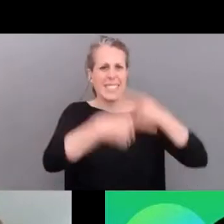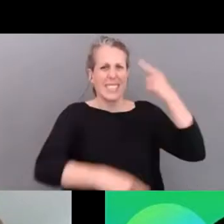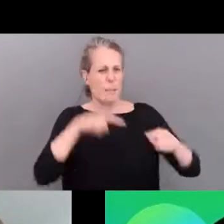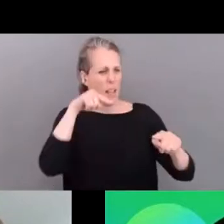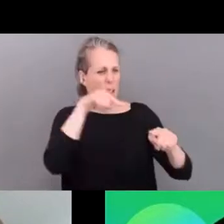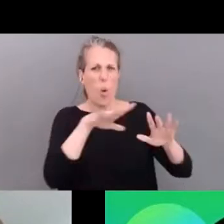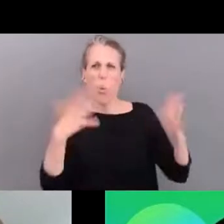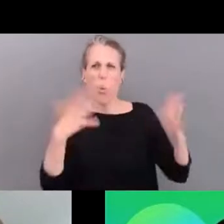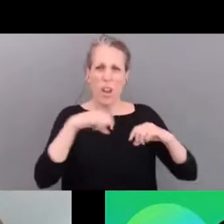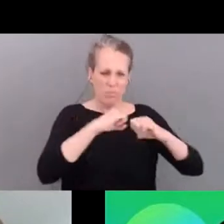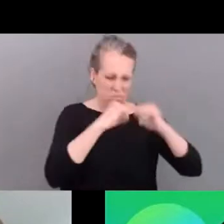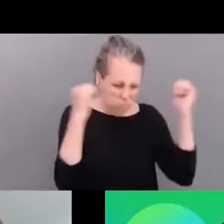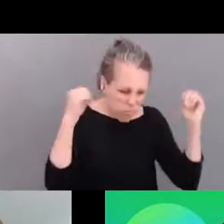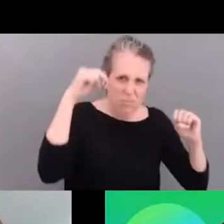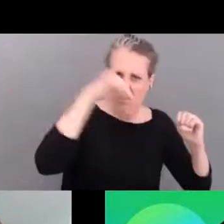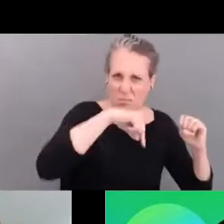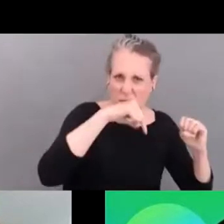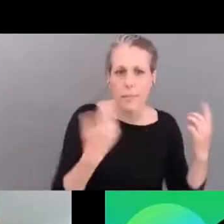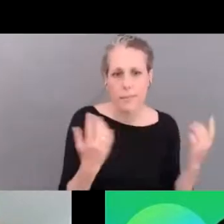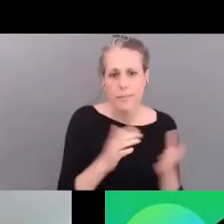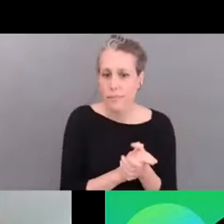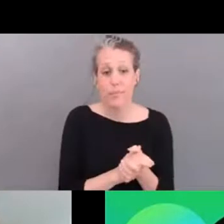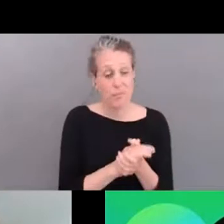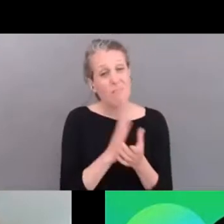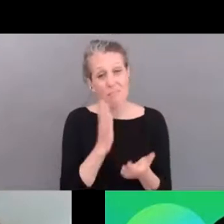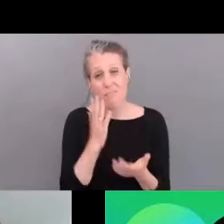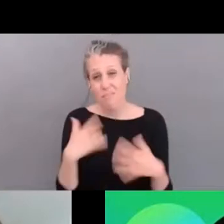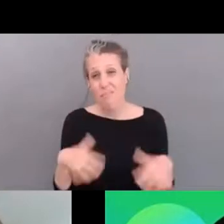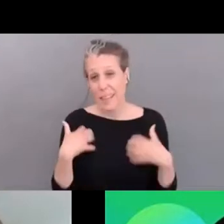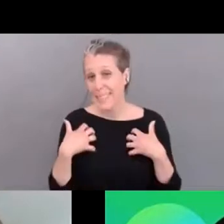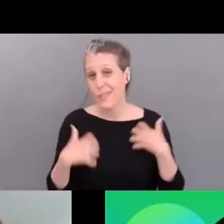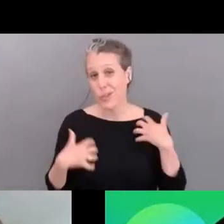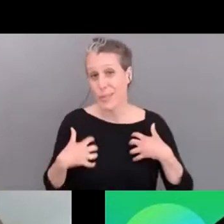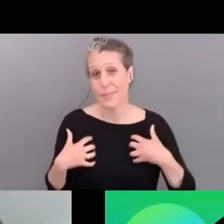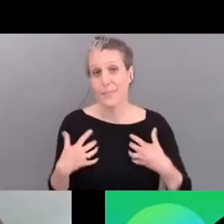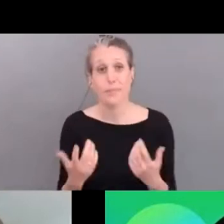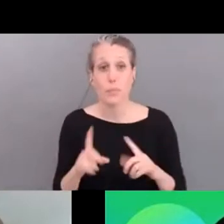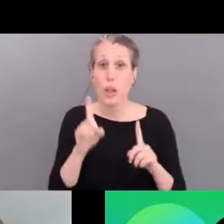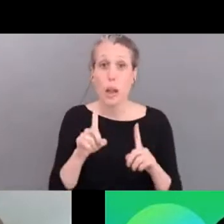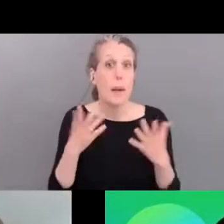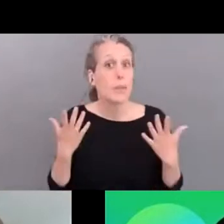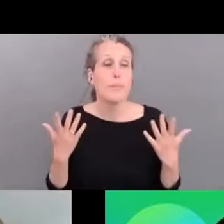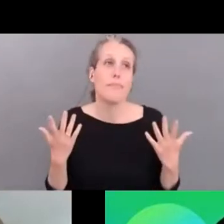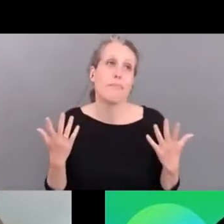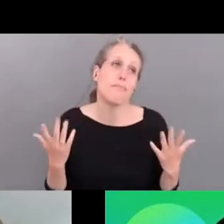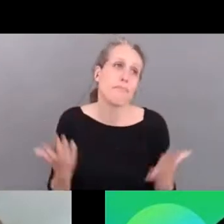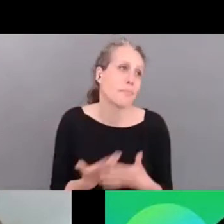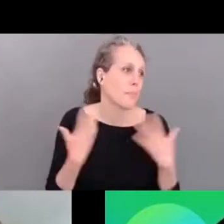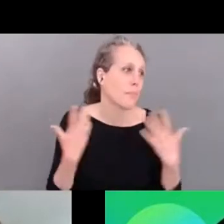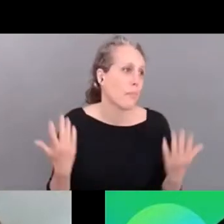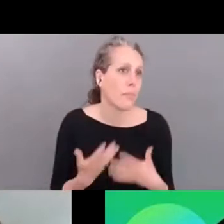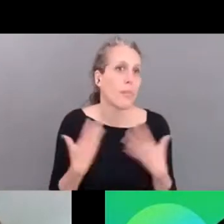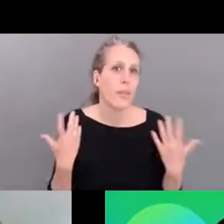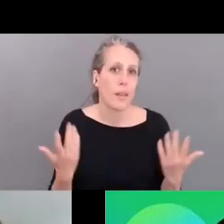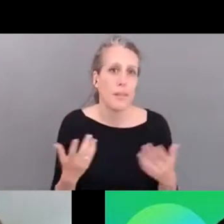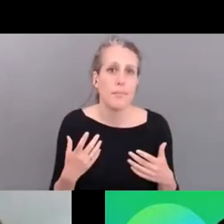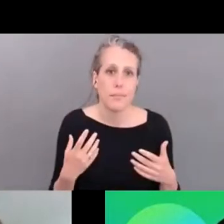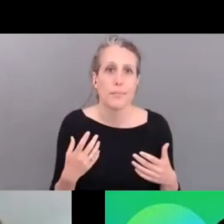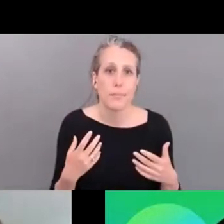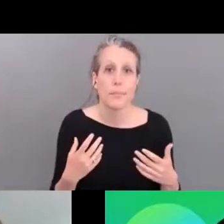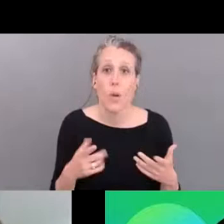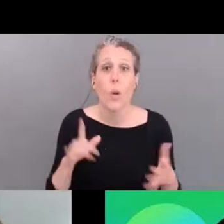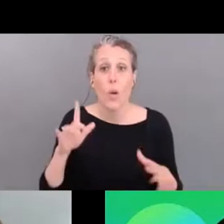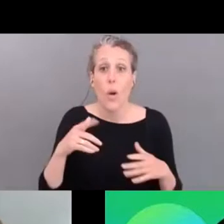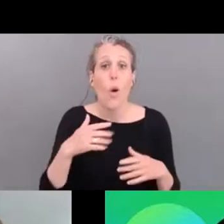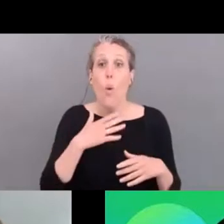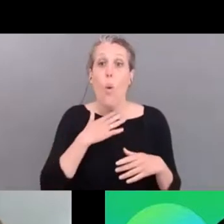really interesting honestly i think today that's that's why we also wanted to have like all different stakeholders